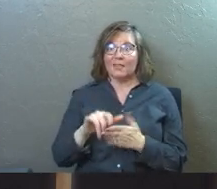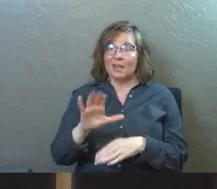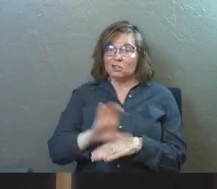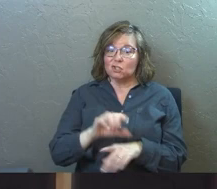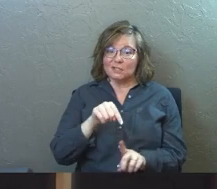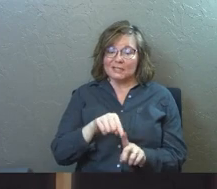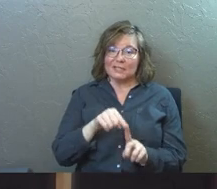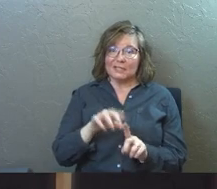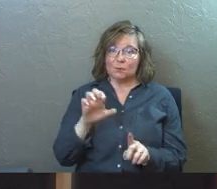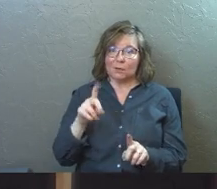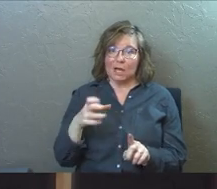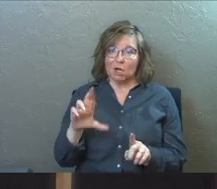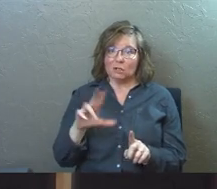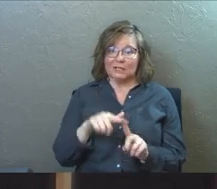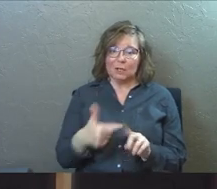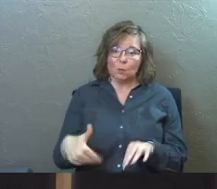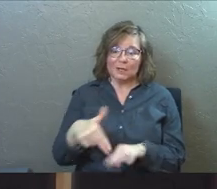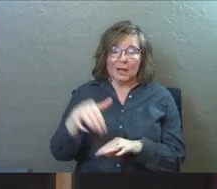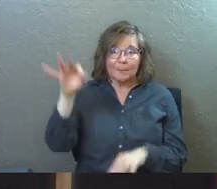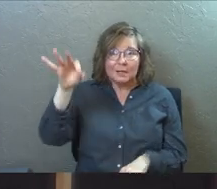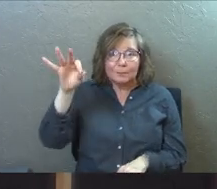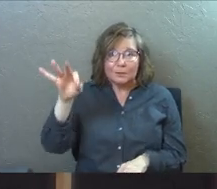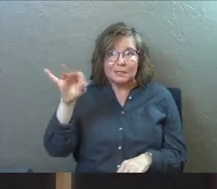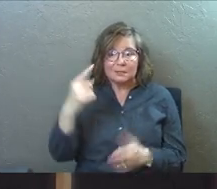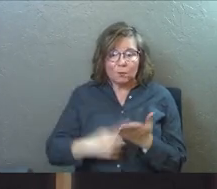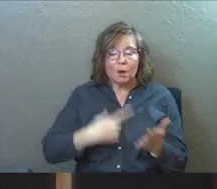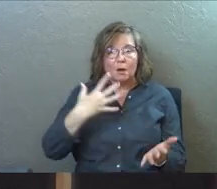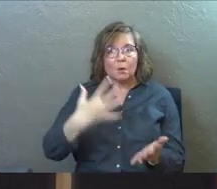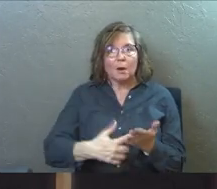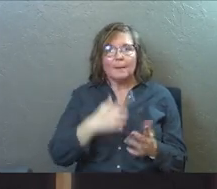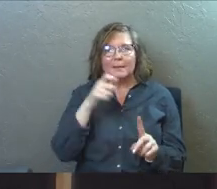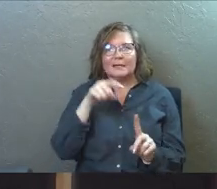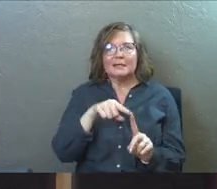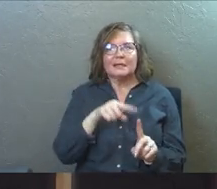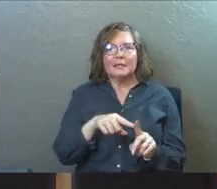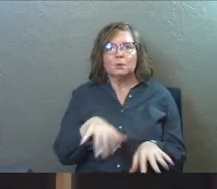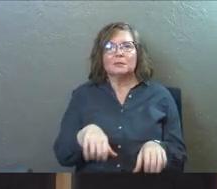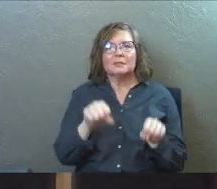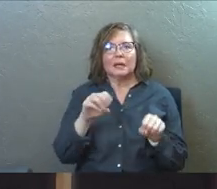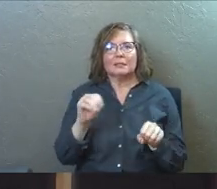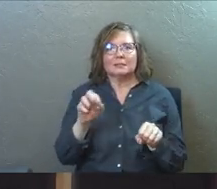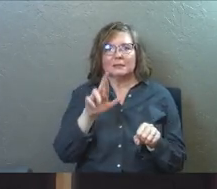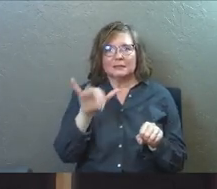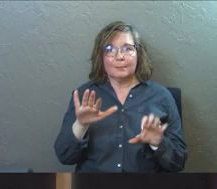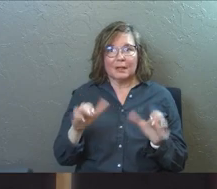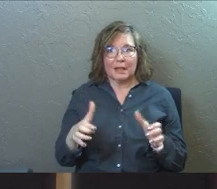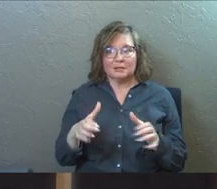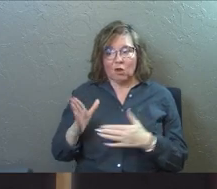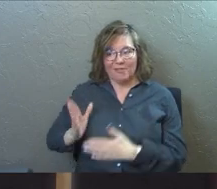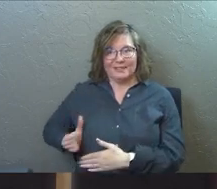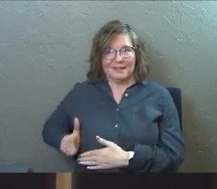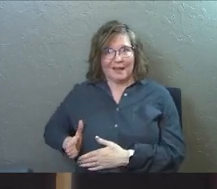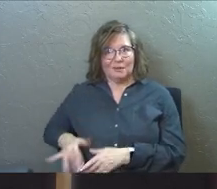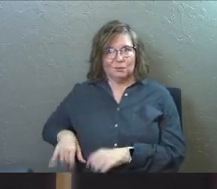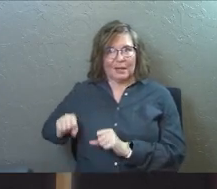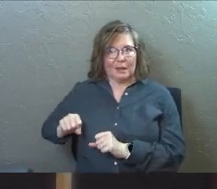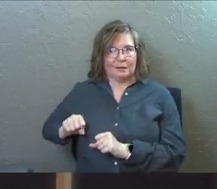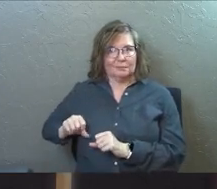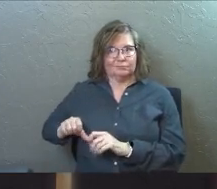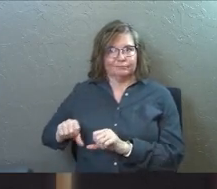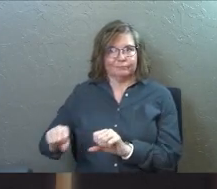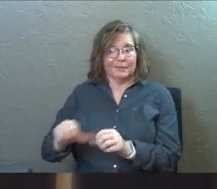in that church, he was an elder. He would get up and preach every once in a while because he was taking seminary classes on the side